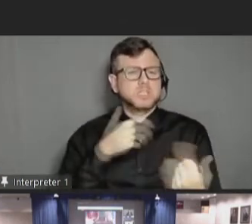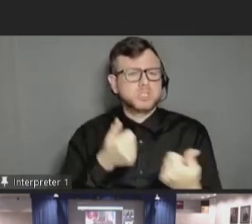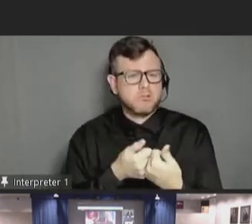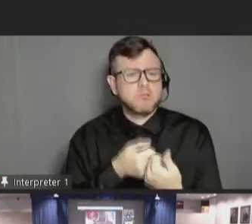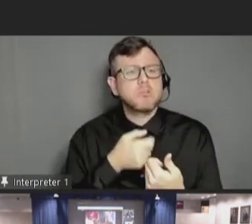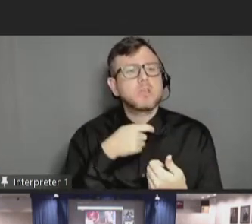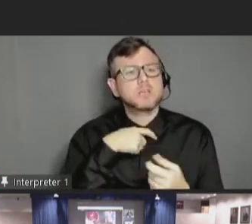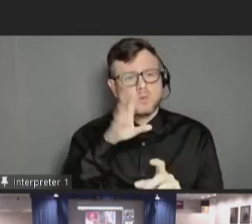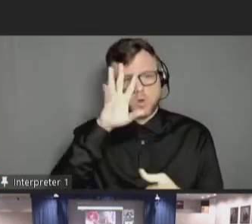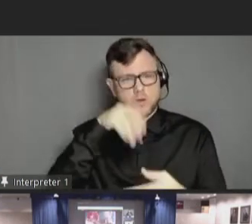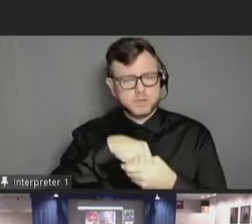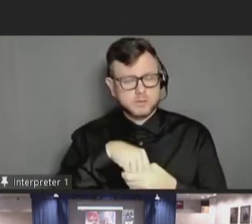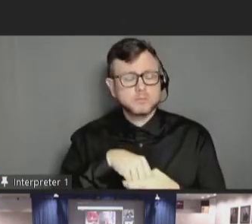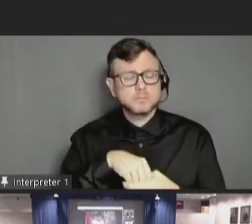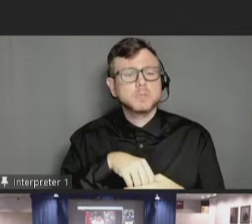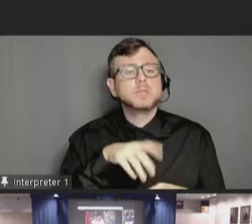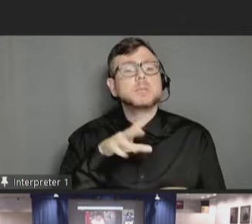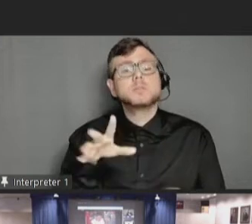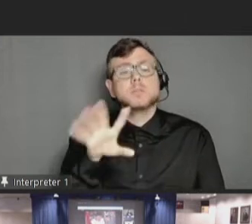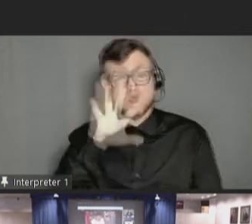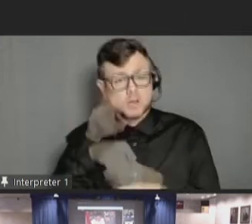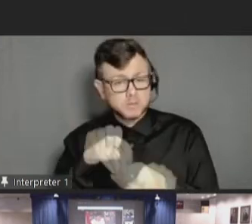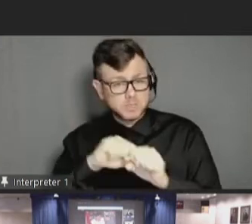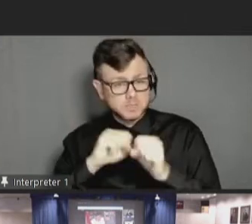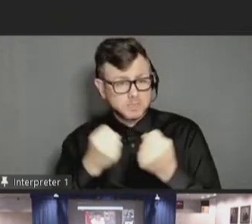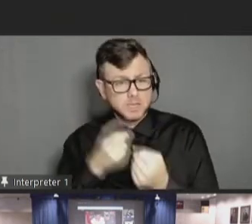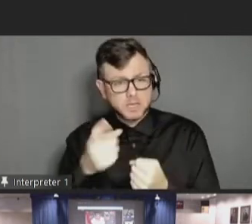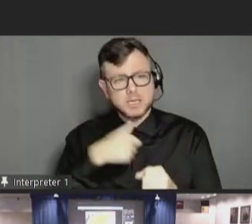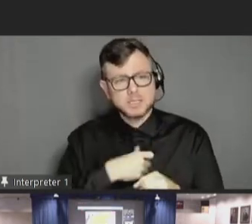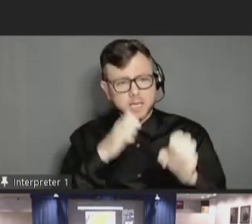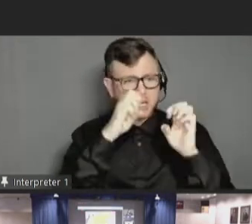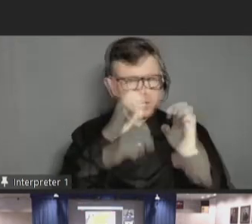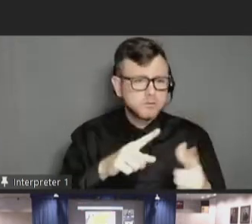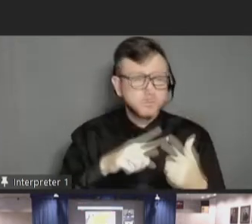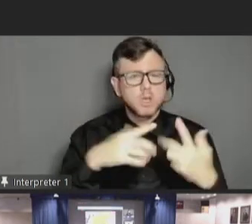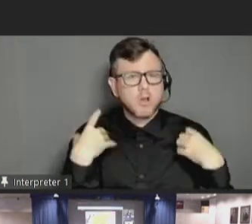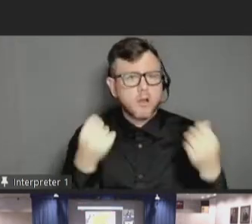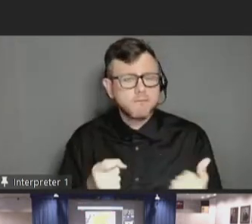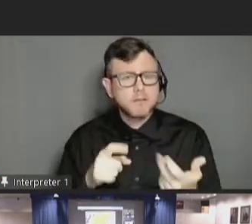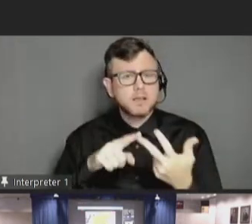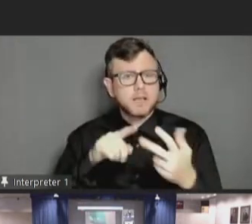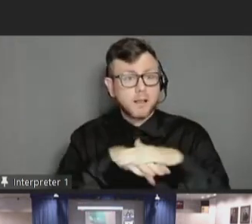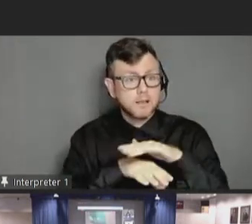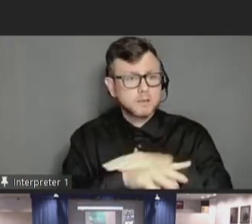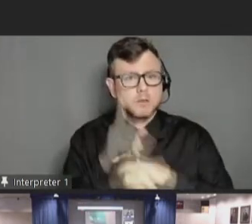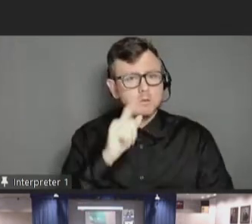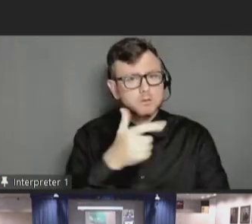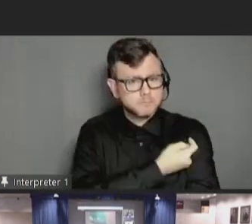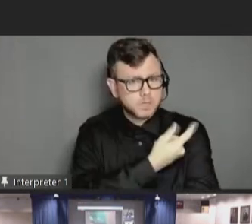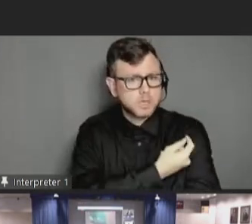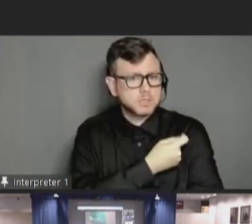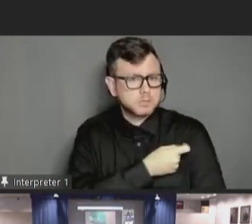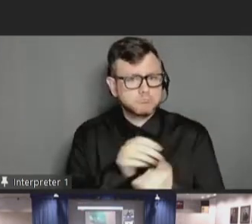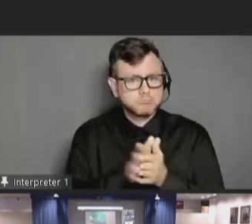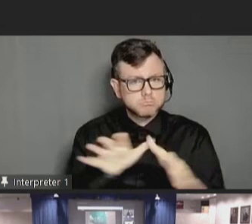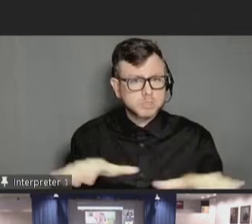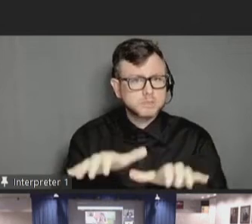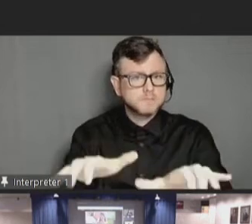Society is committed to vaccine education, confidence, and access through our vaccine education initiative.